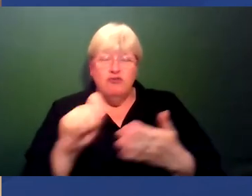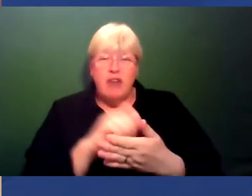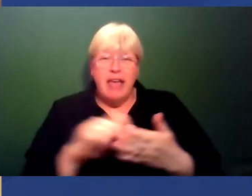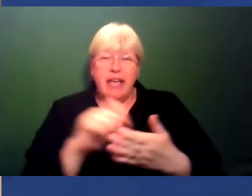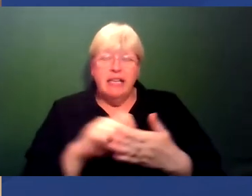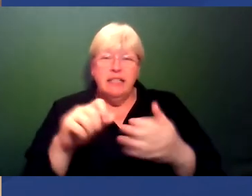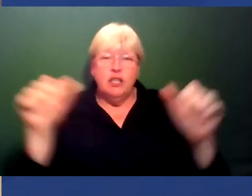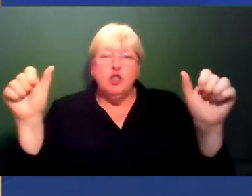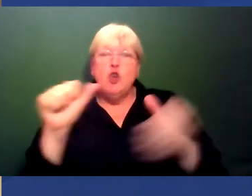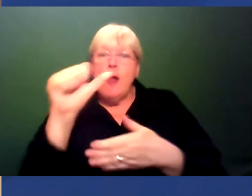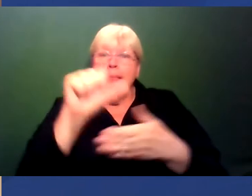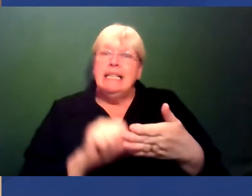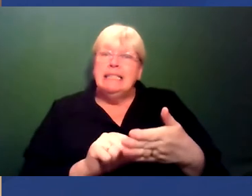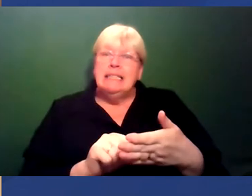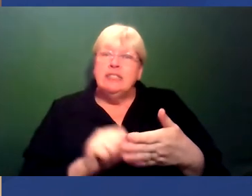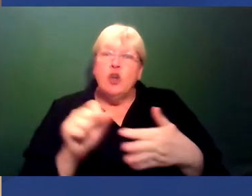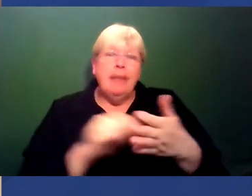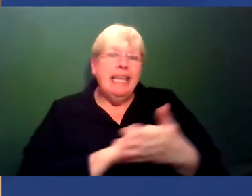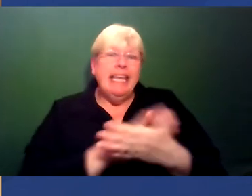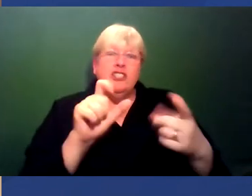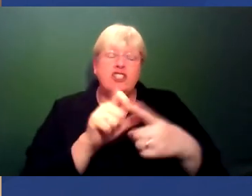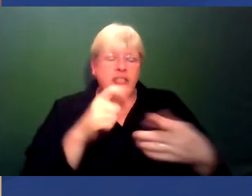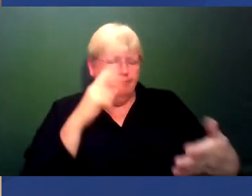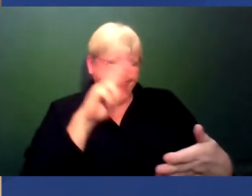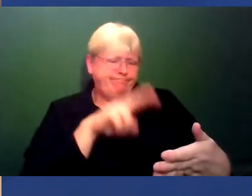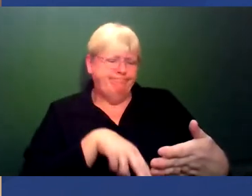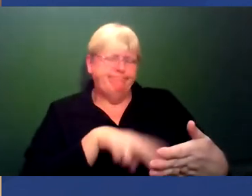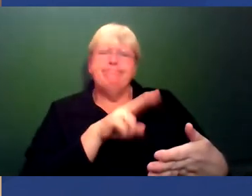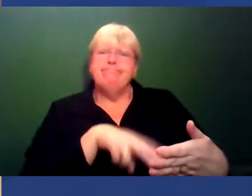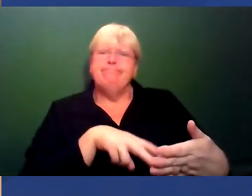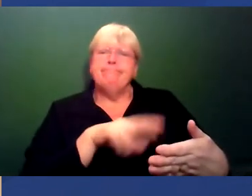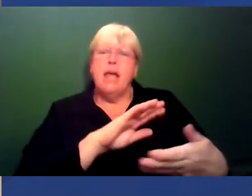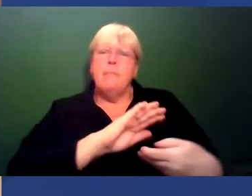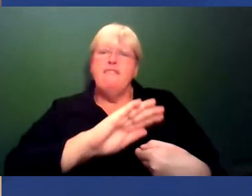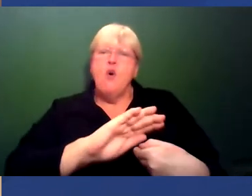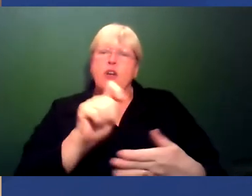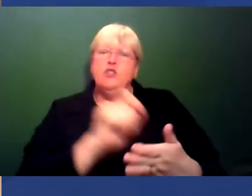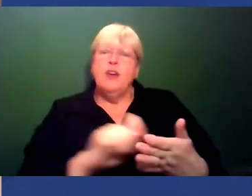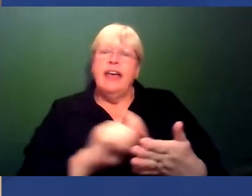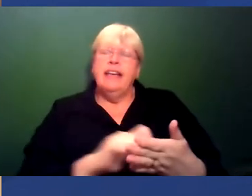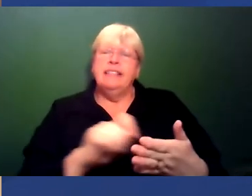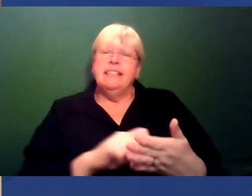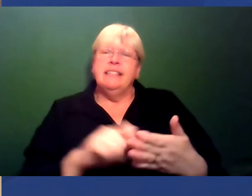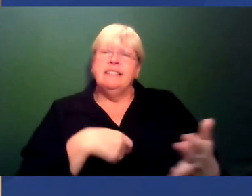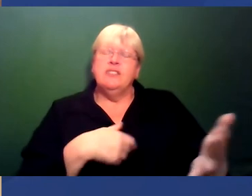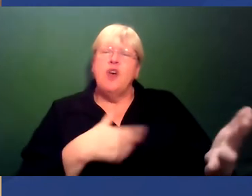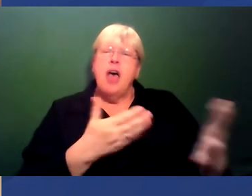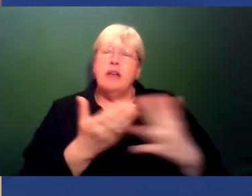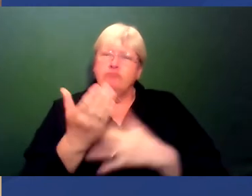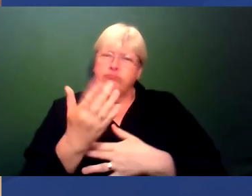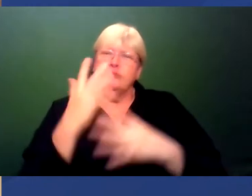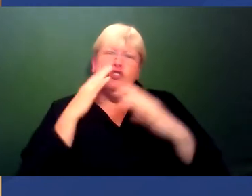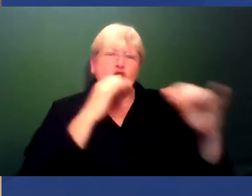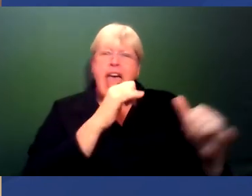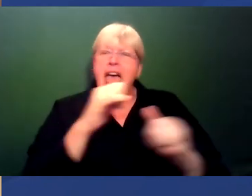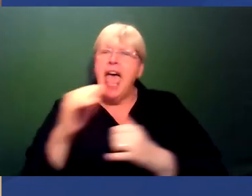short lists up for a job or a PhD studentship, look at that. Before you write the advert, put the language through a gendered language checker because